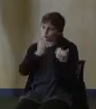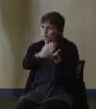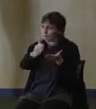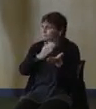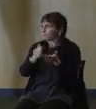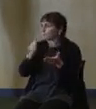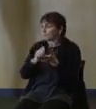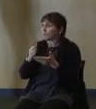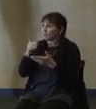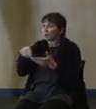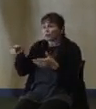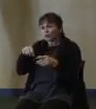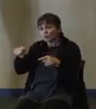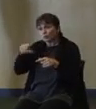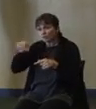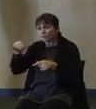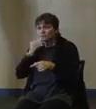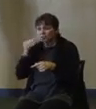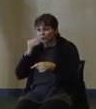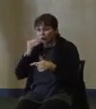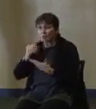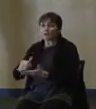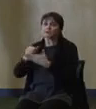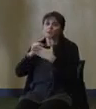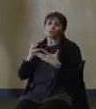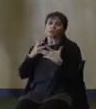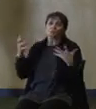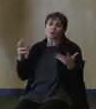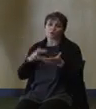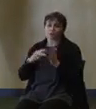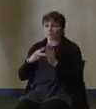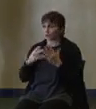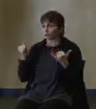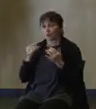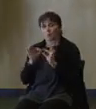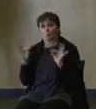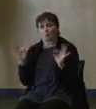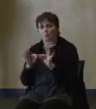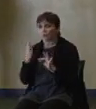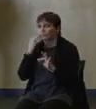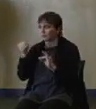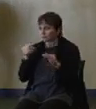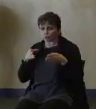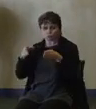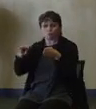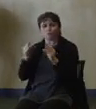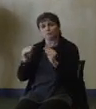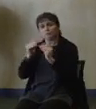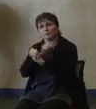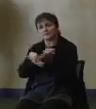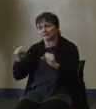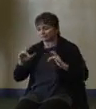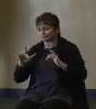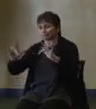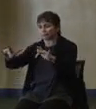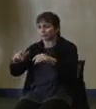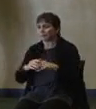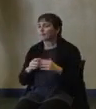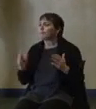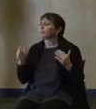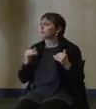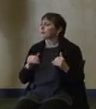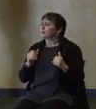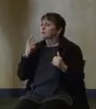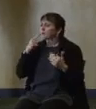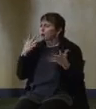is what allows you to look out the window and see blacktop this morning. Again, as the governor mentioned, we ask you to continue to limit travel.